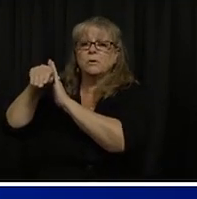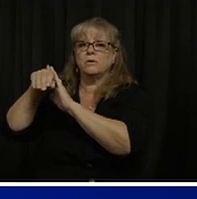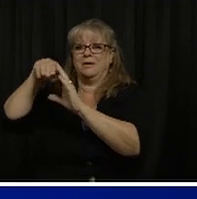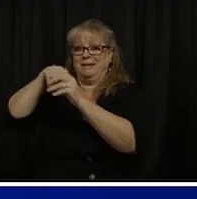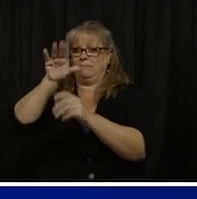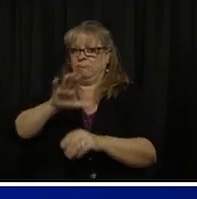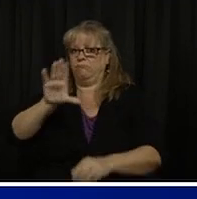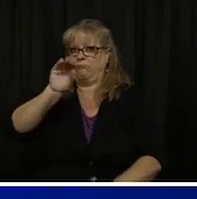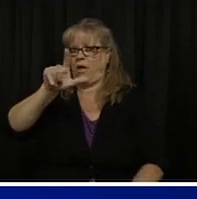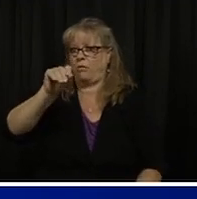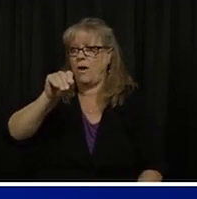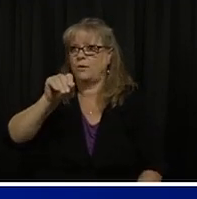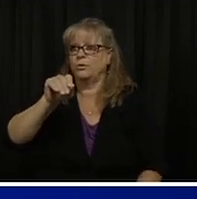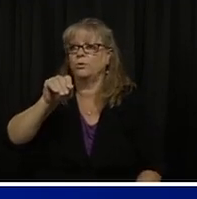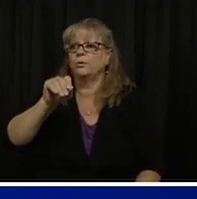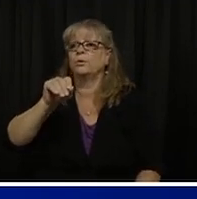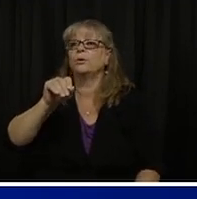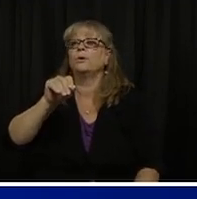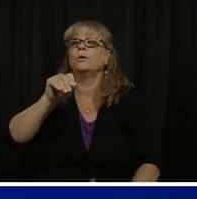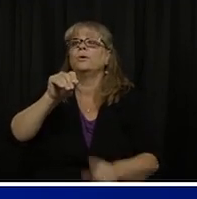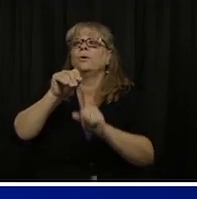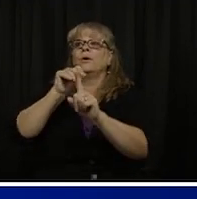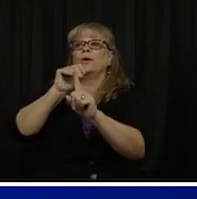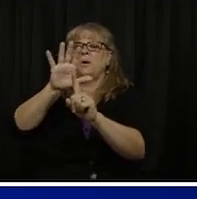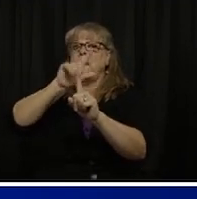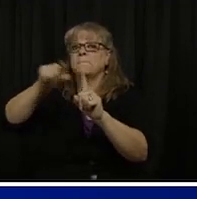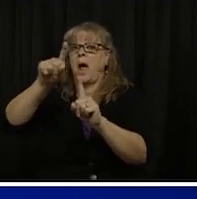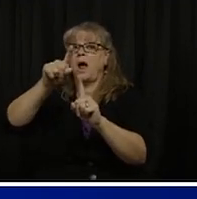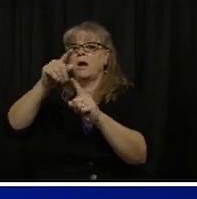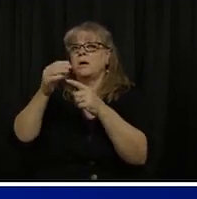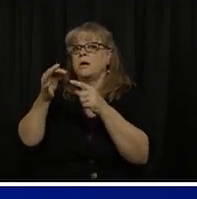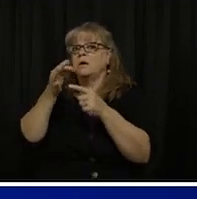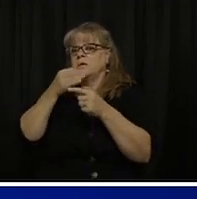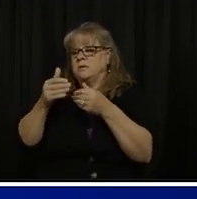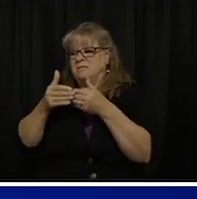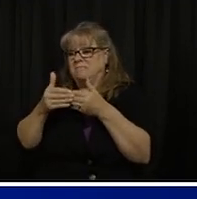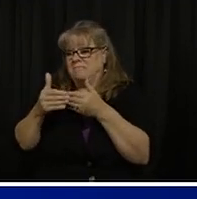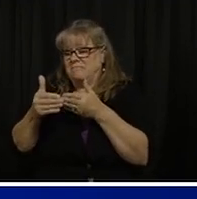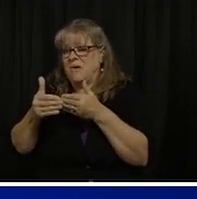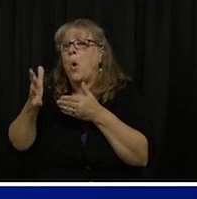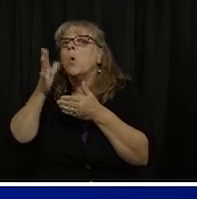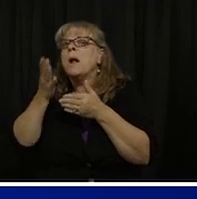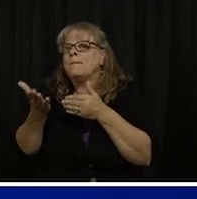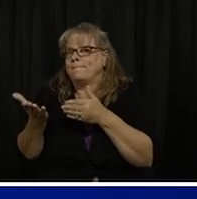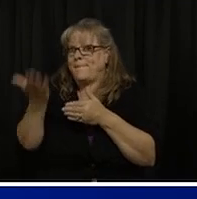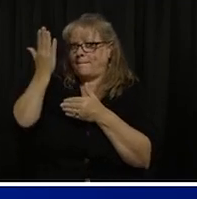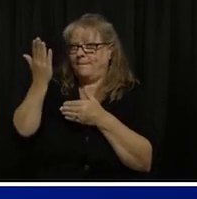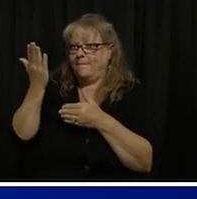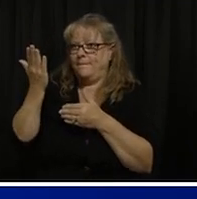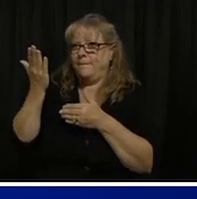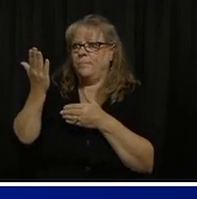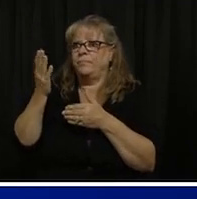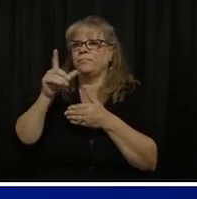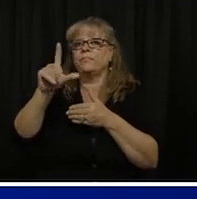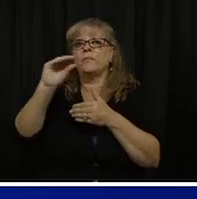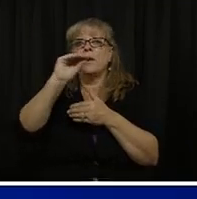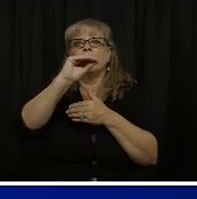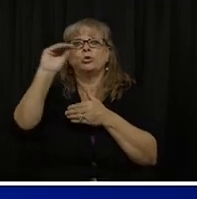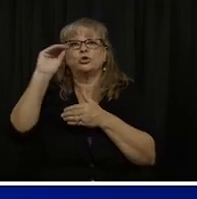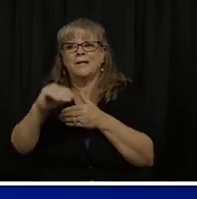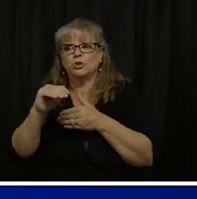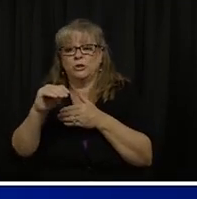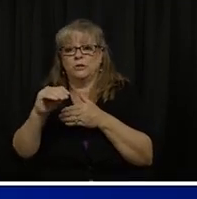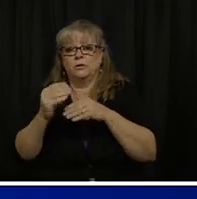could occur over the next several days. And so when I talked previously about the growth rate being important, that's really what we're tracking here. So